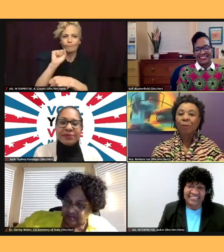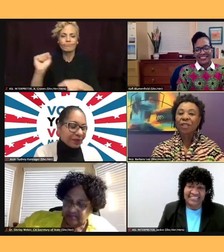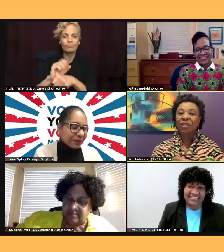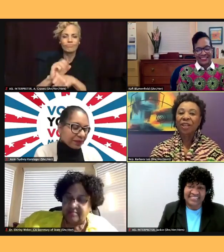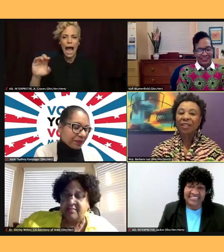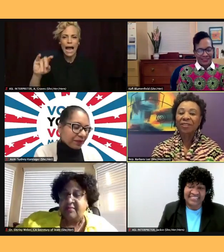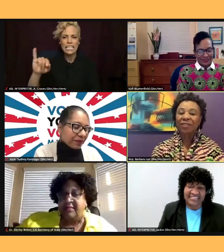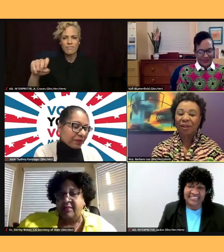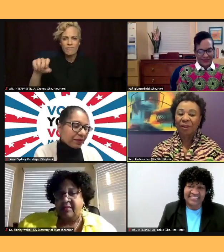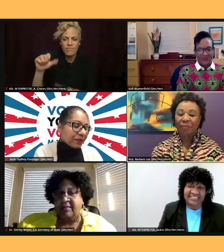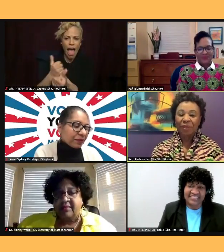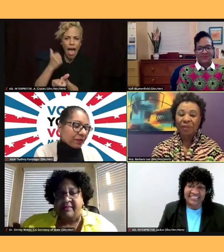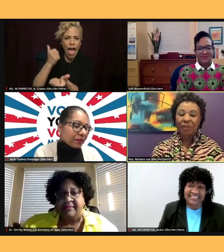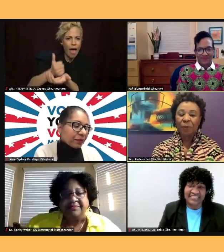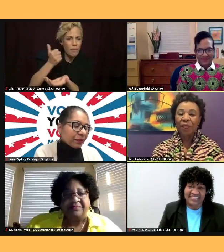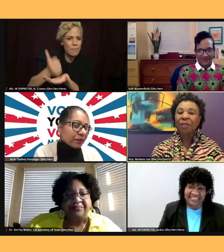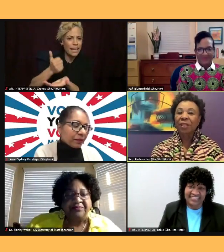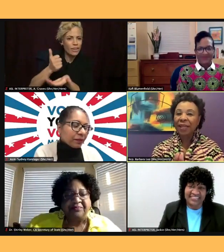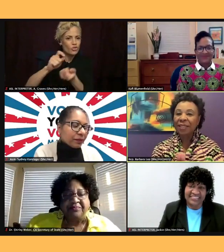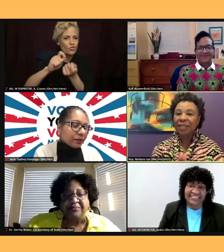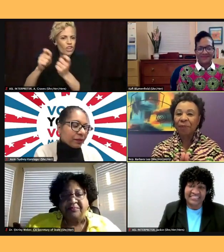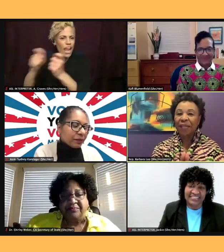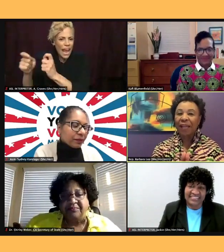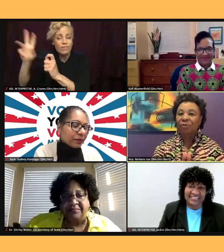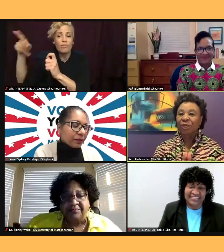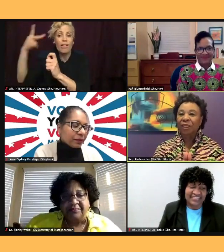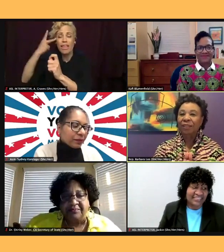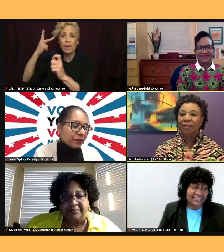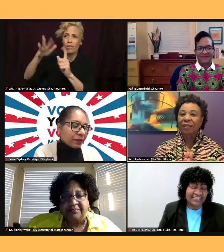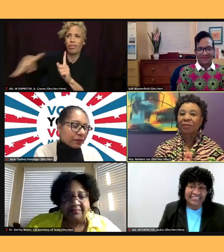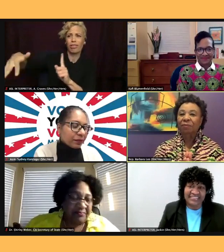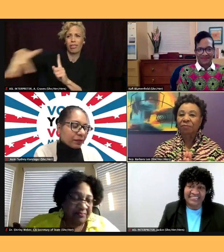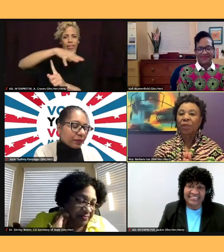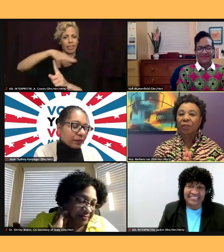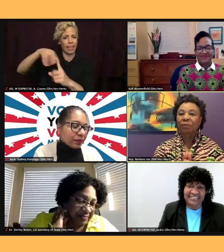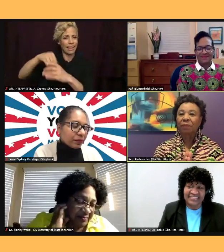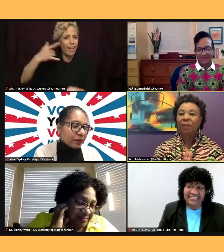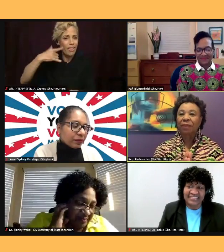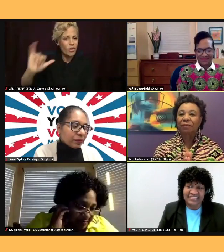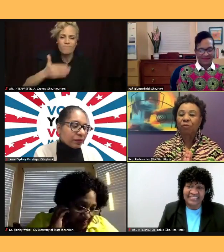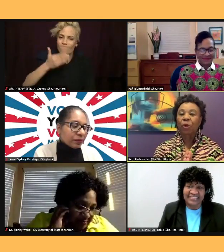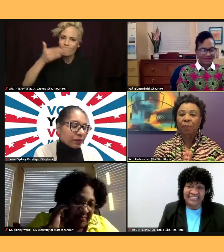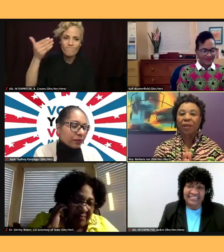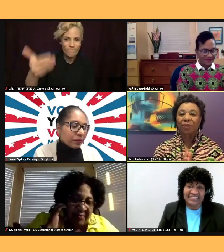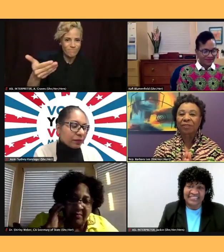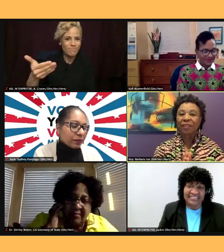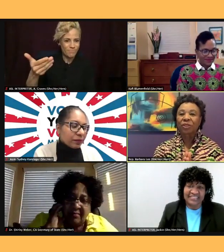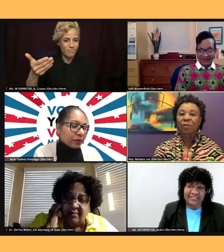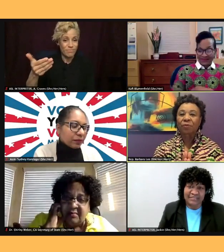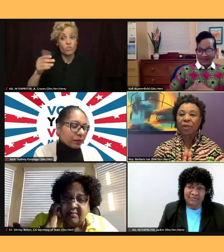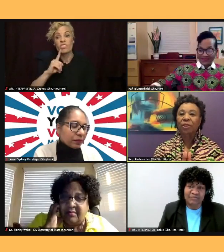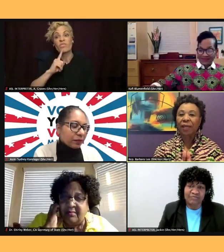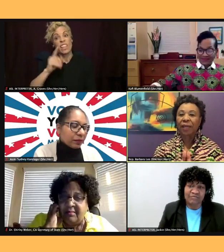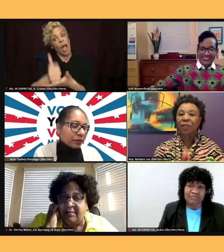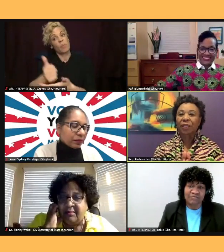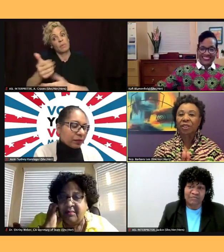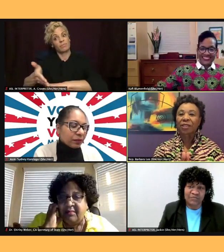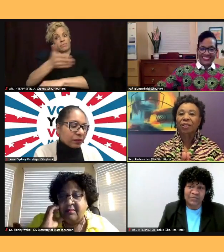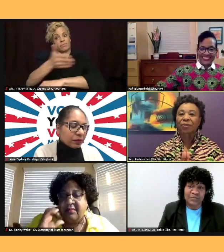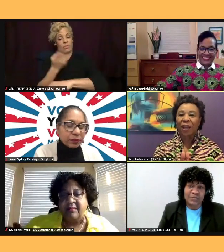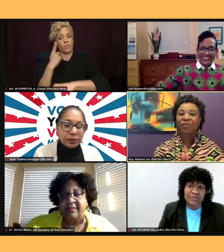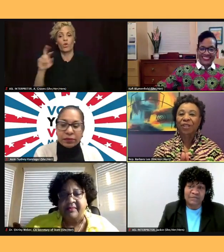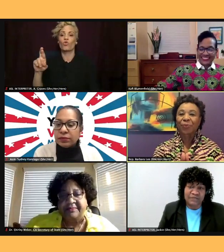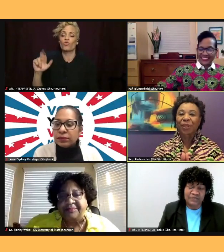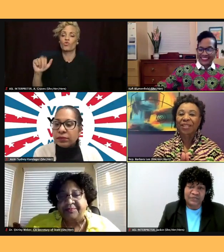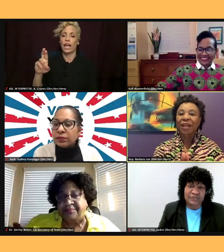the political landscape in California. And so for for the better, in terms of racial equity and justice for African Americans.